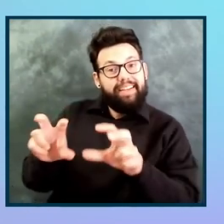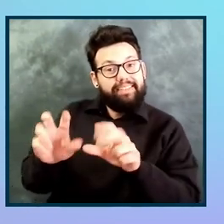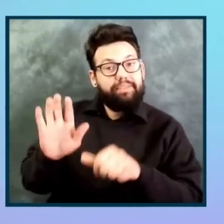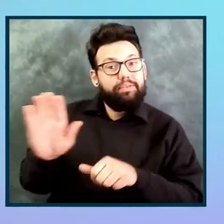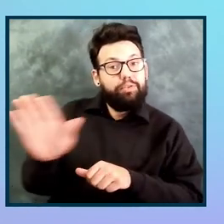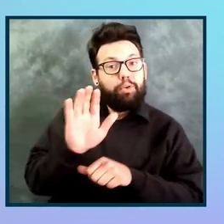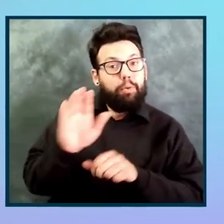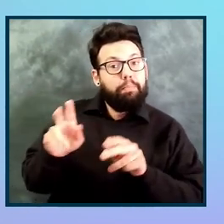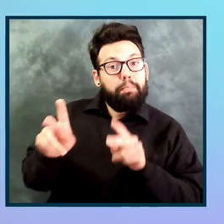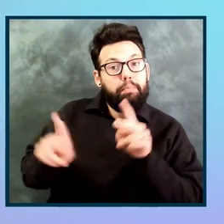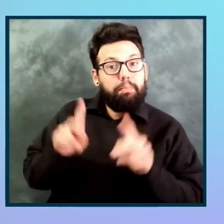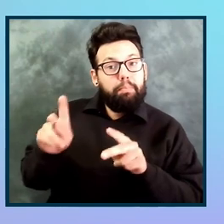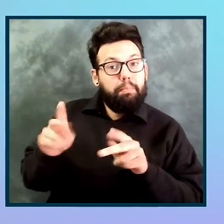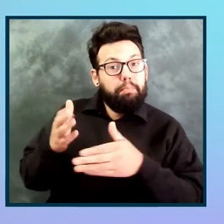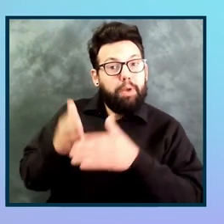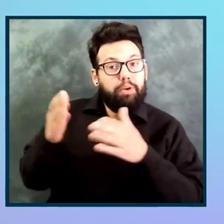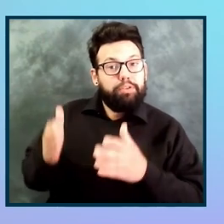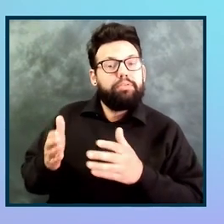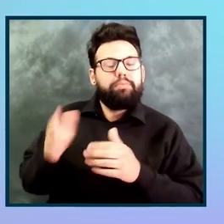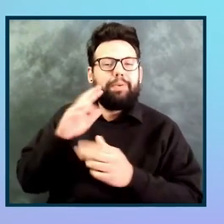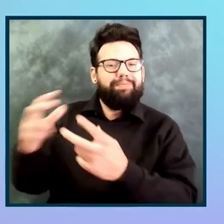see that returned back to you.